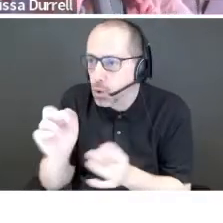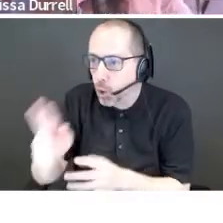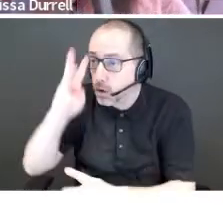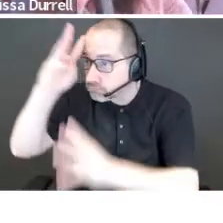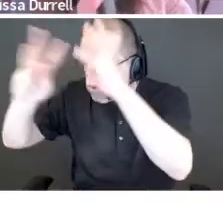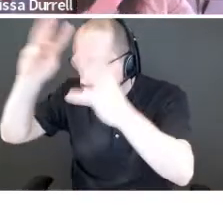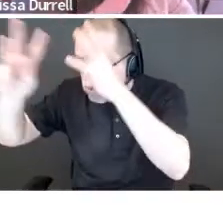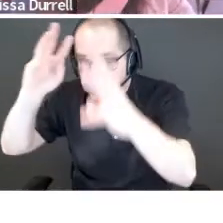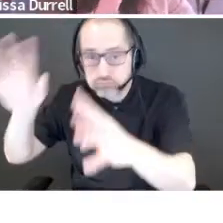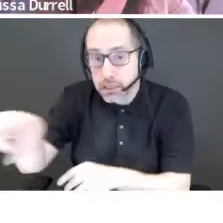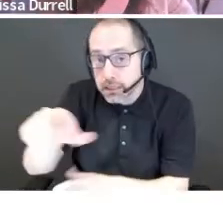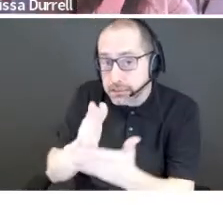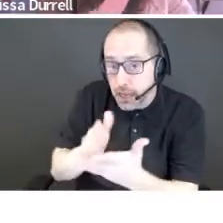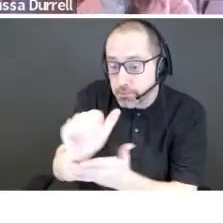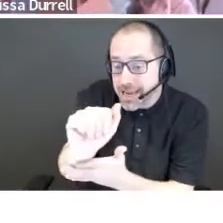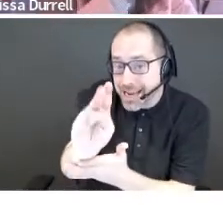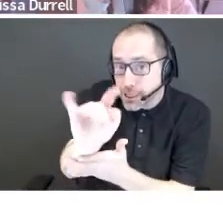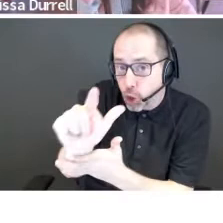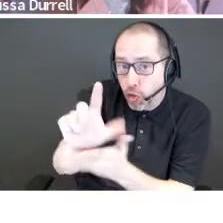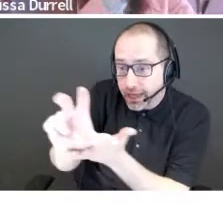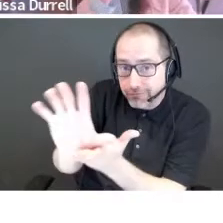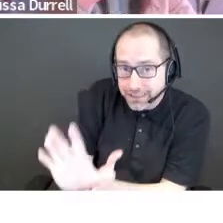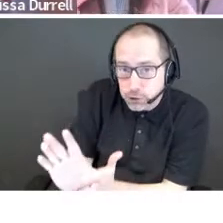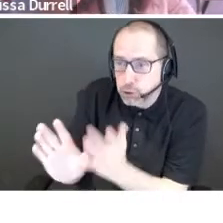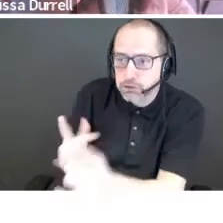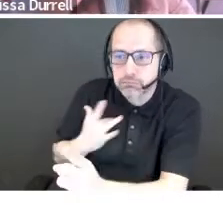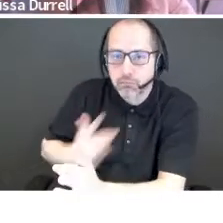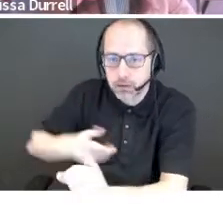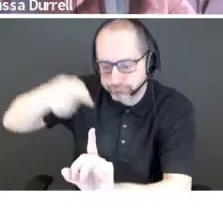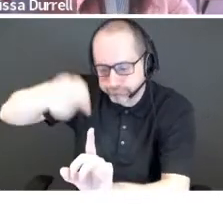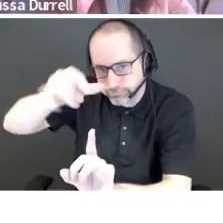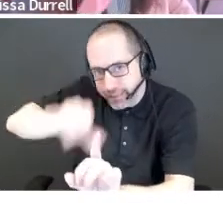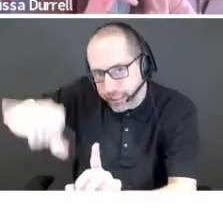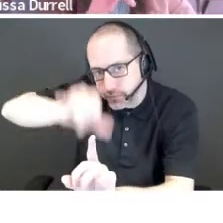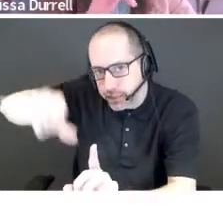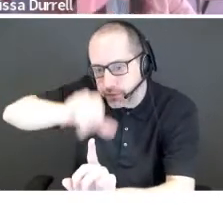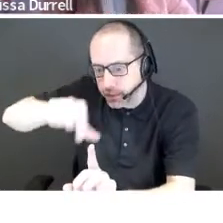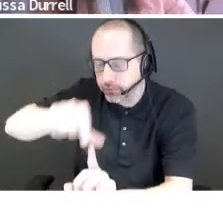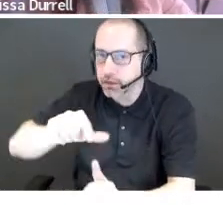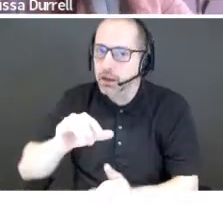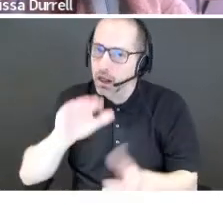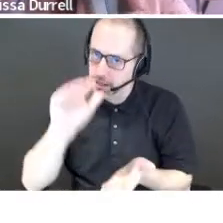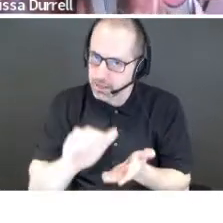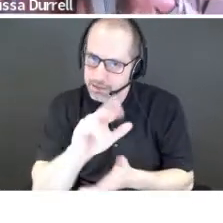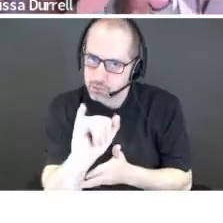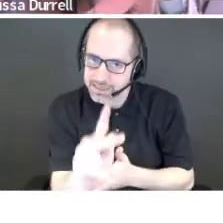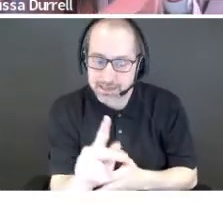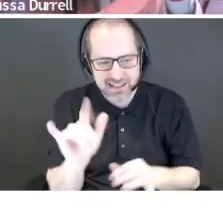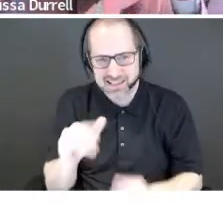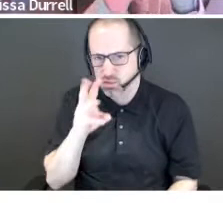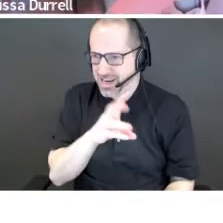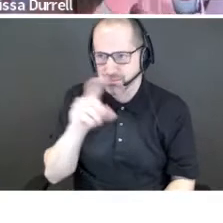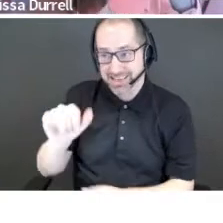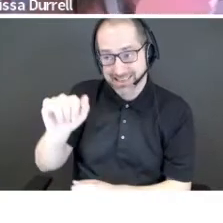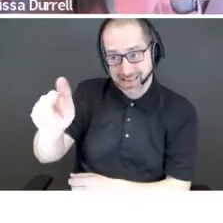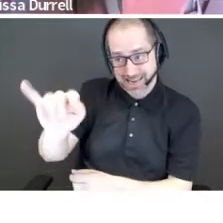that some angel investors tend to stick in very, very specific spots, right? They, they like less risk, which is weird because typically